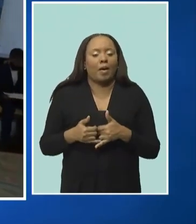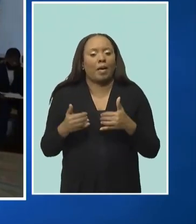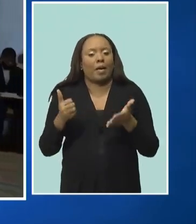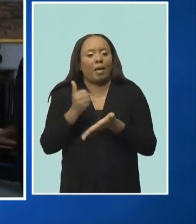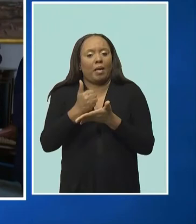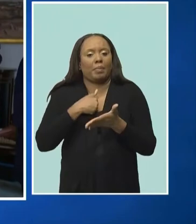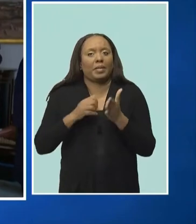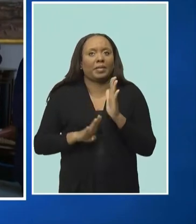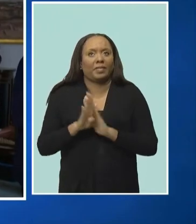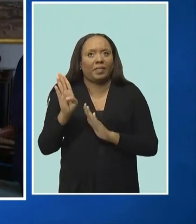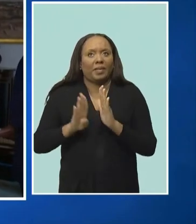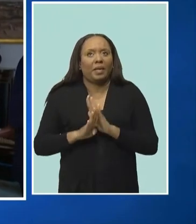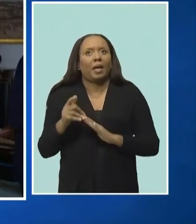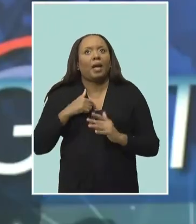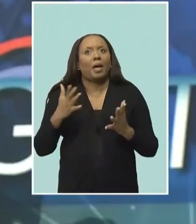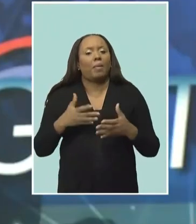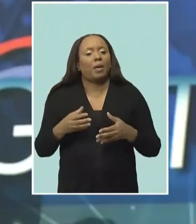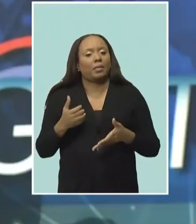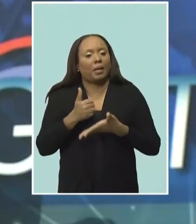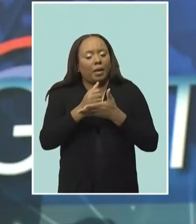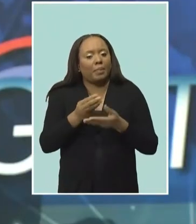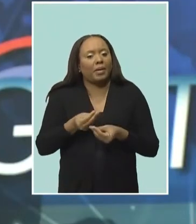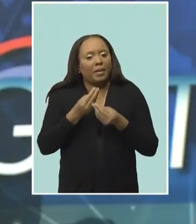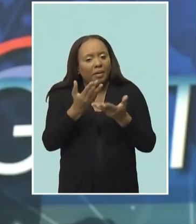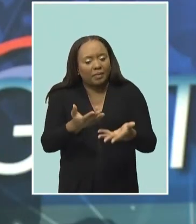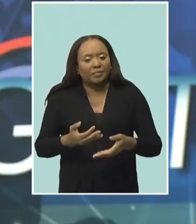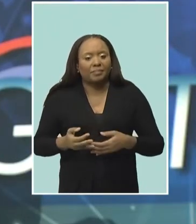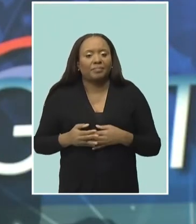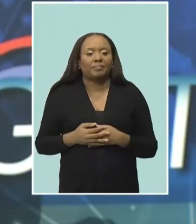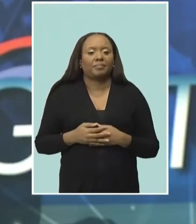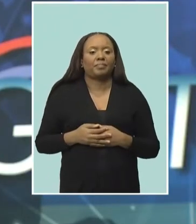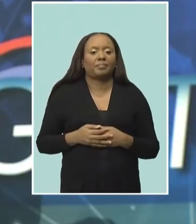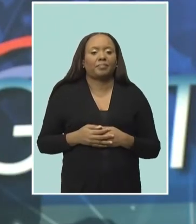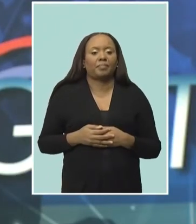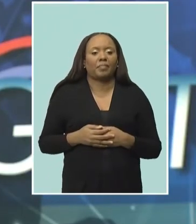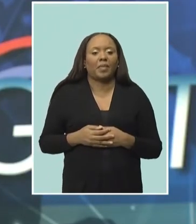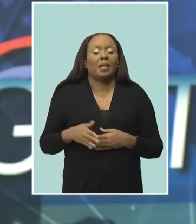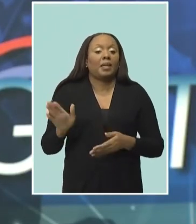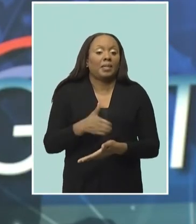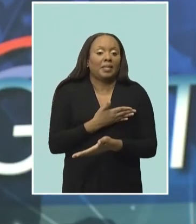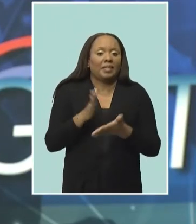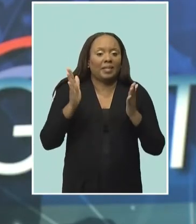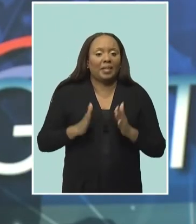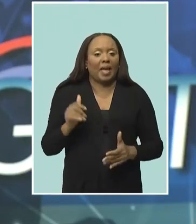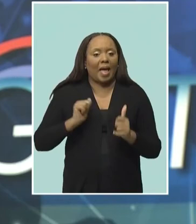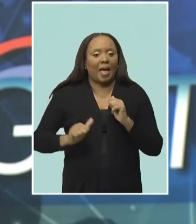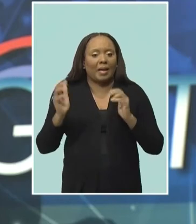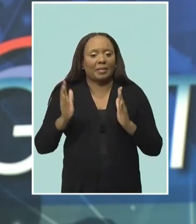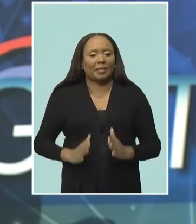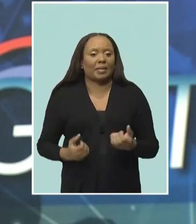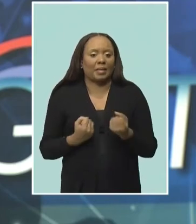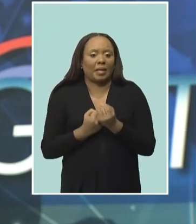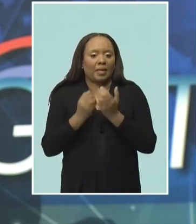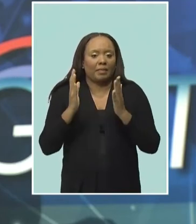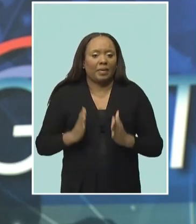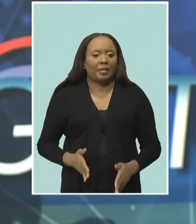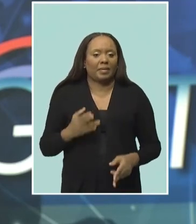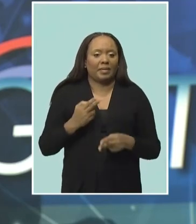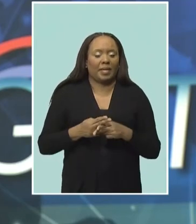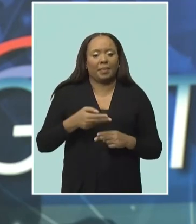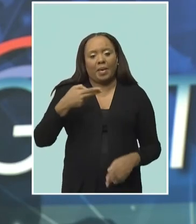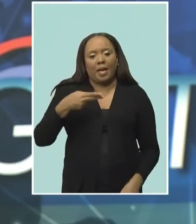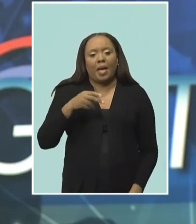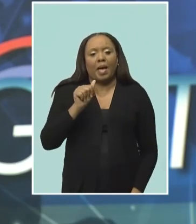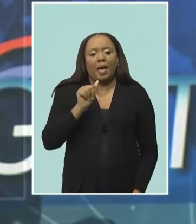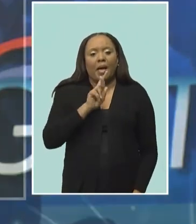to do for now is to give back. Singer, actor and activist, Harry Belafonte has died at the age of 96.